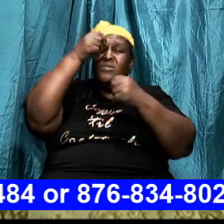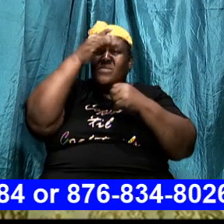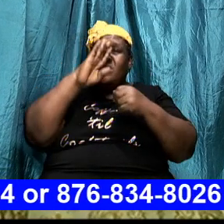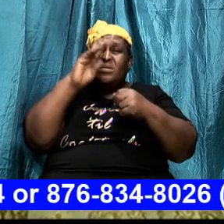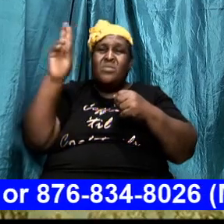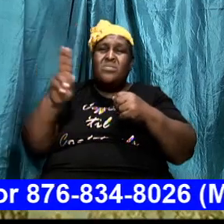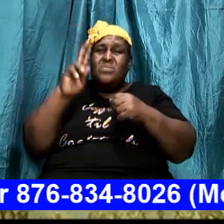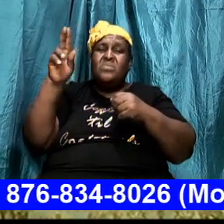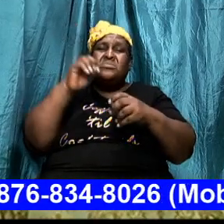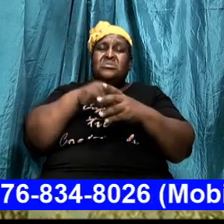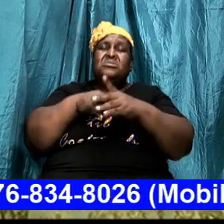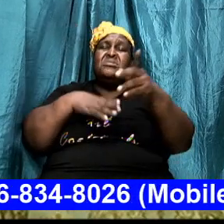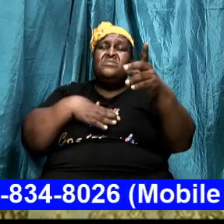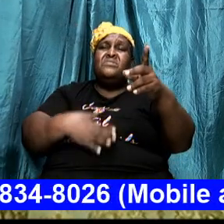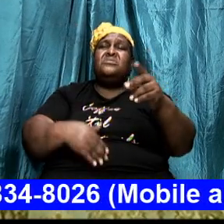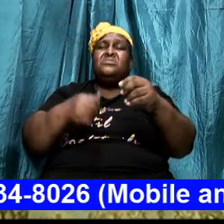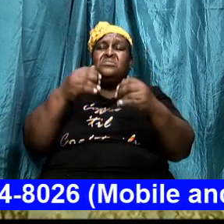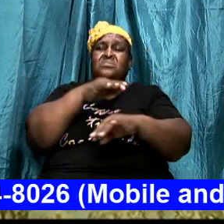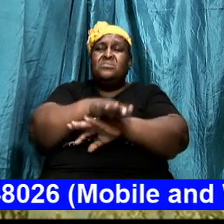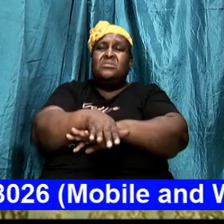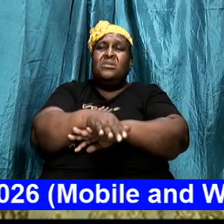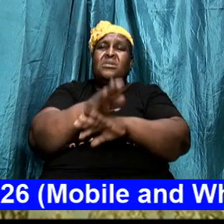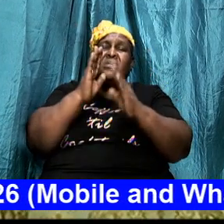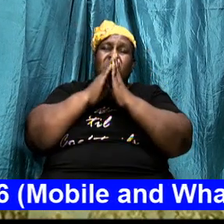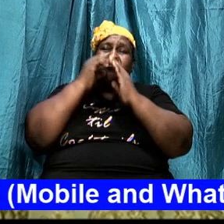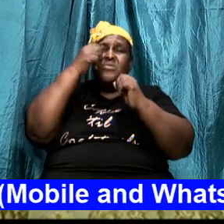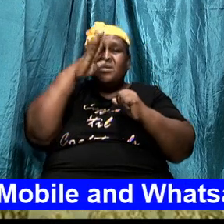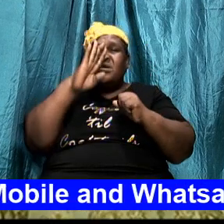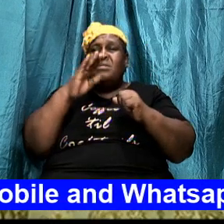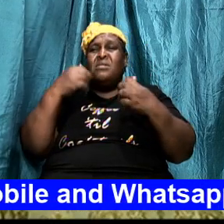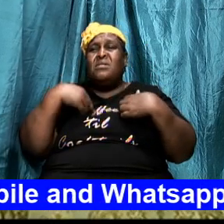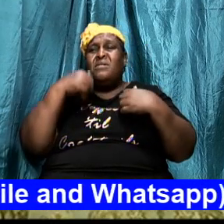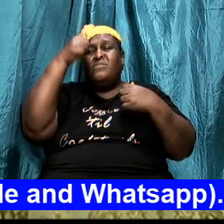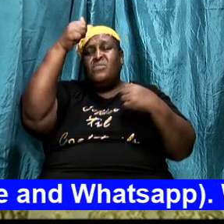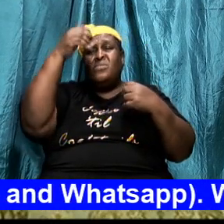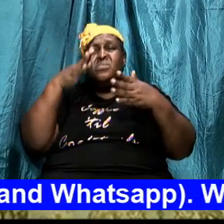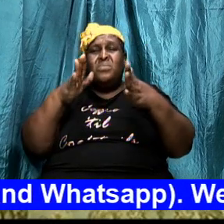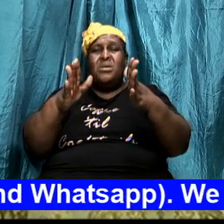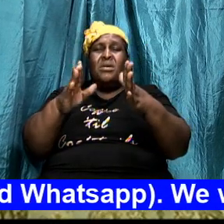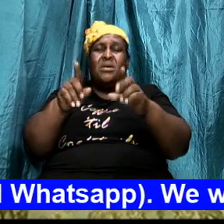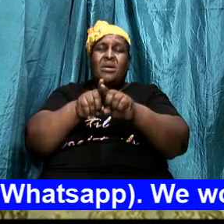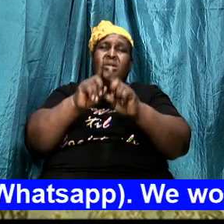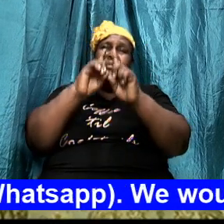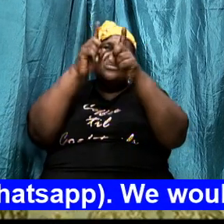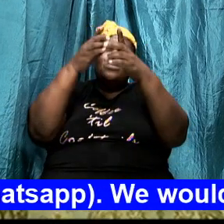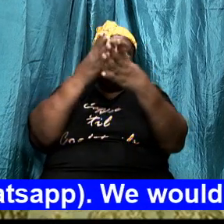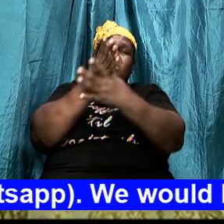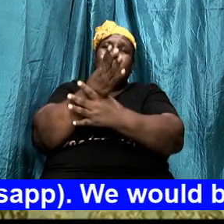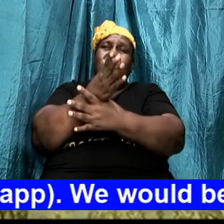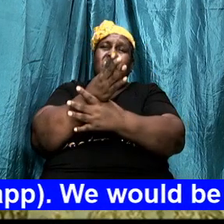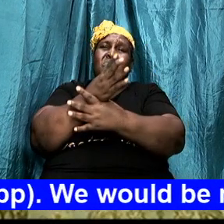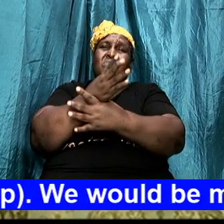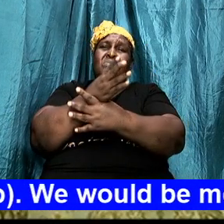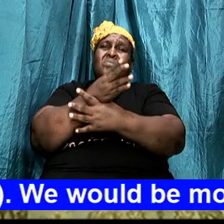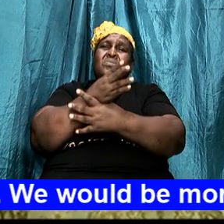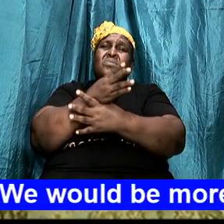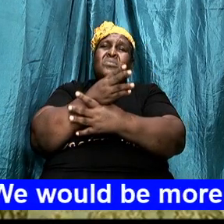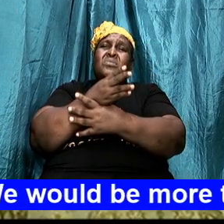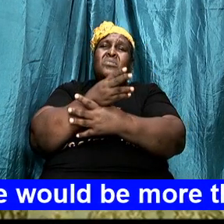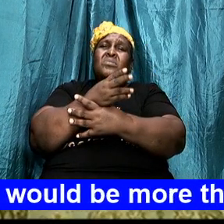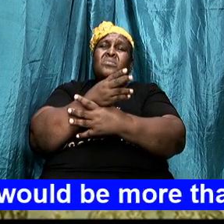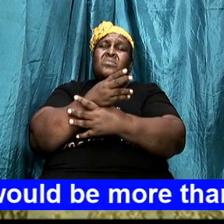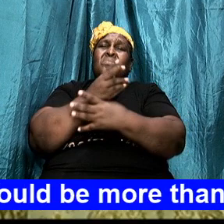using this vessel tonight we pray God that you will have your own way as we go through the rest of the week